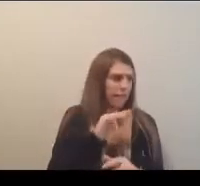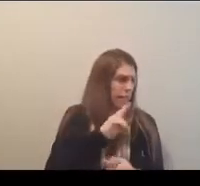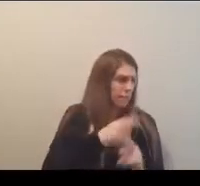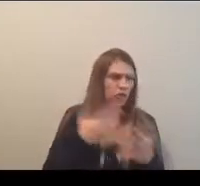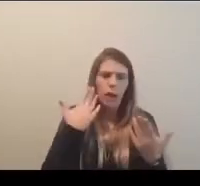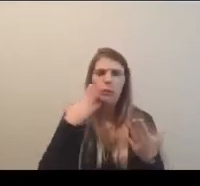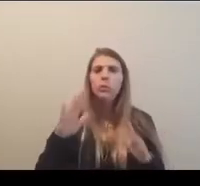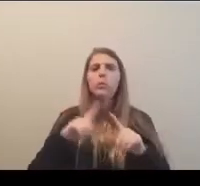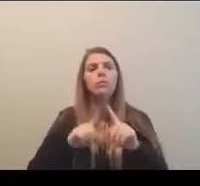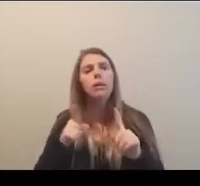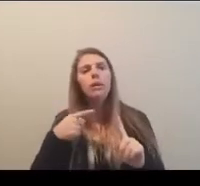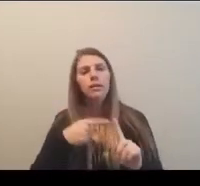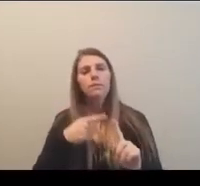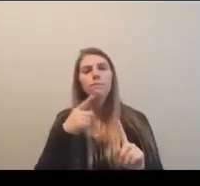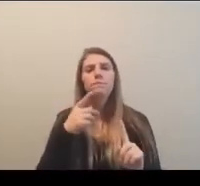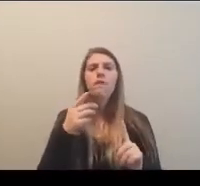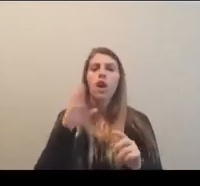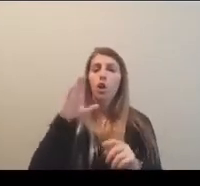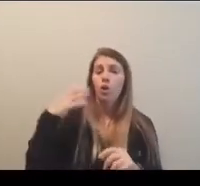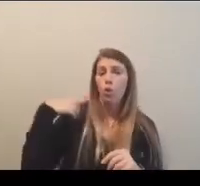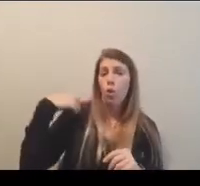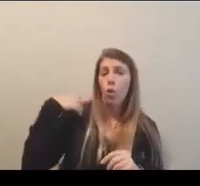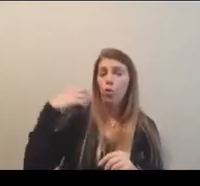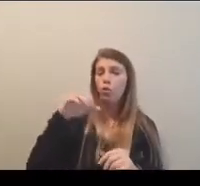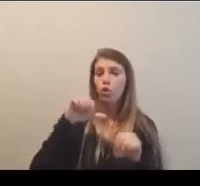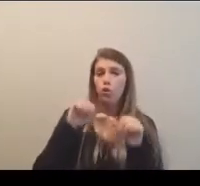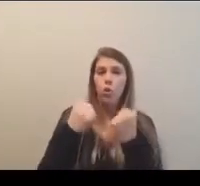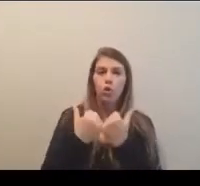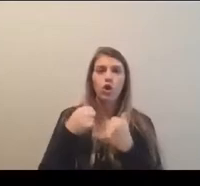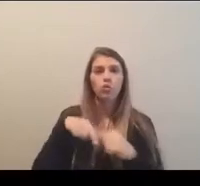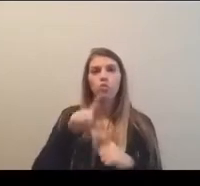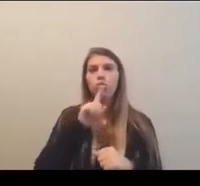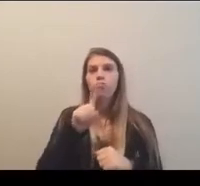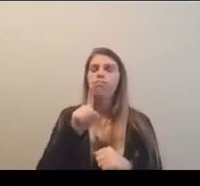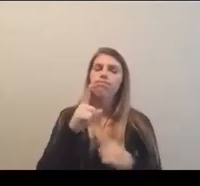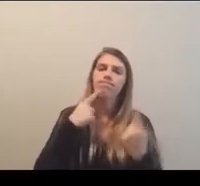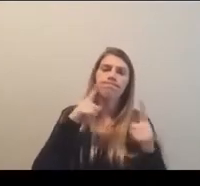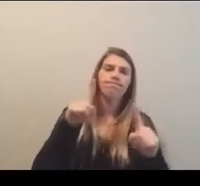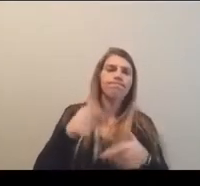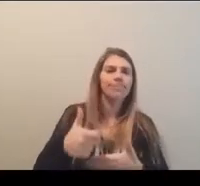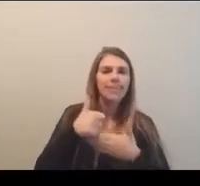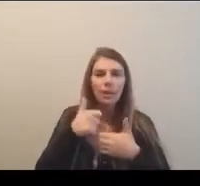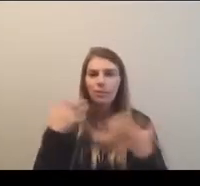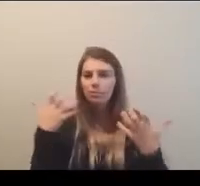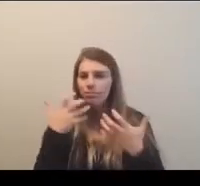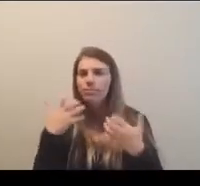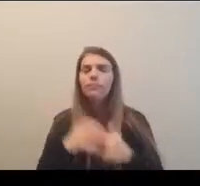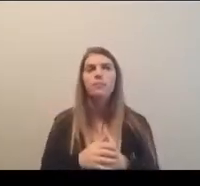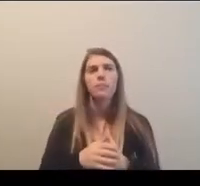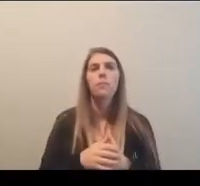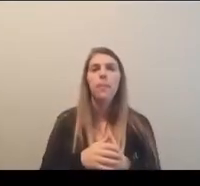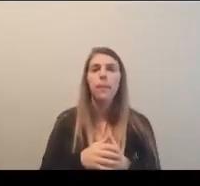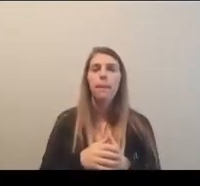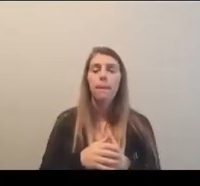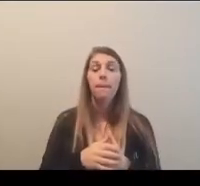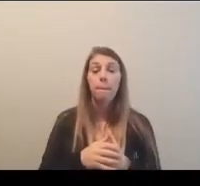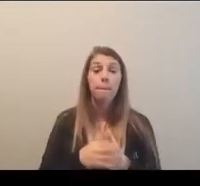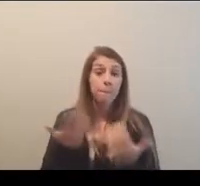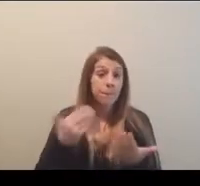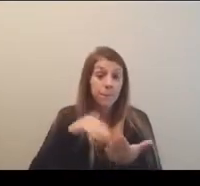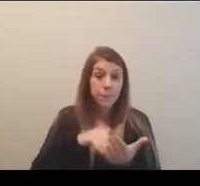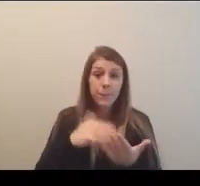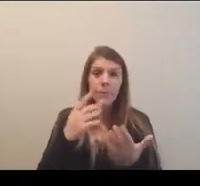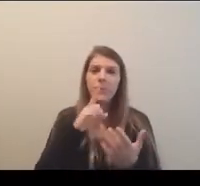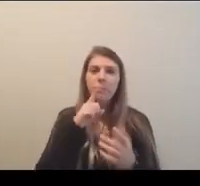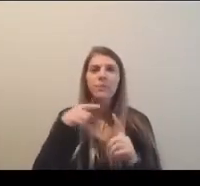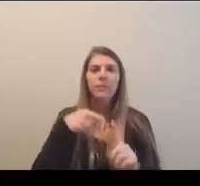um, have the coaches associations have been very effective with us and very helpful and, um, you know, really kind